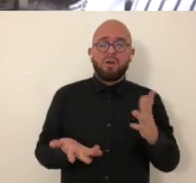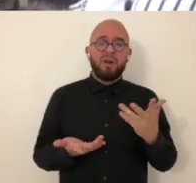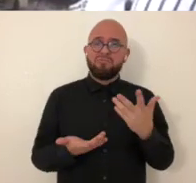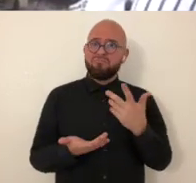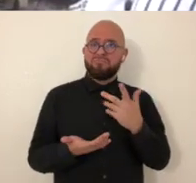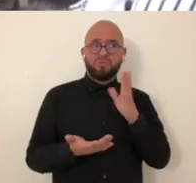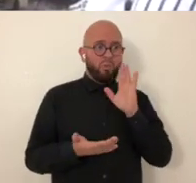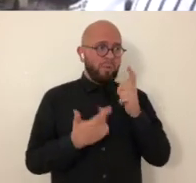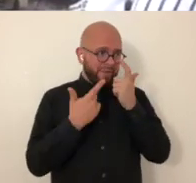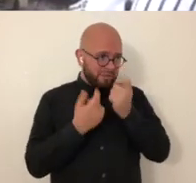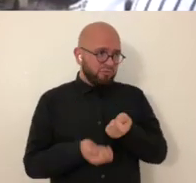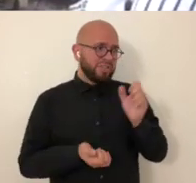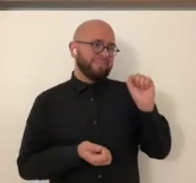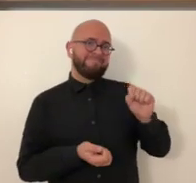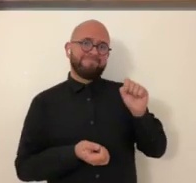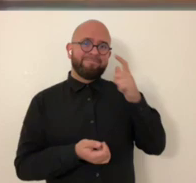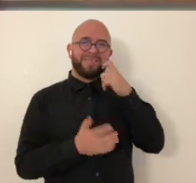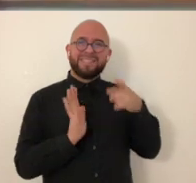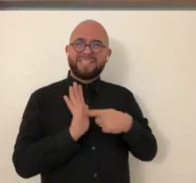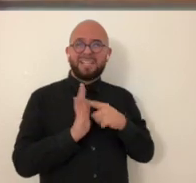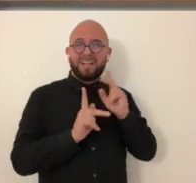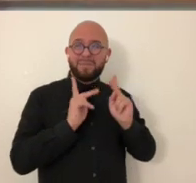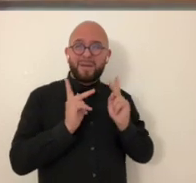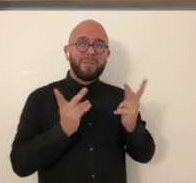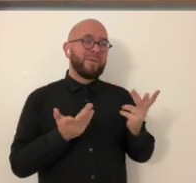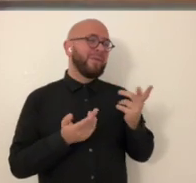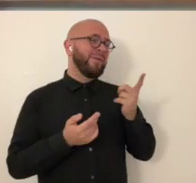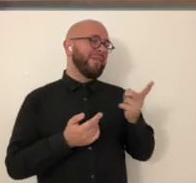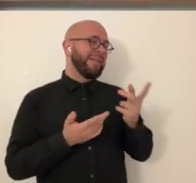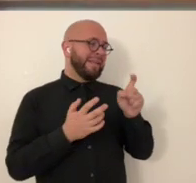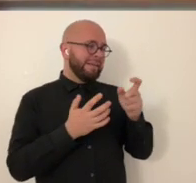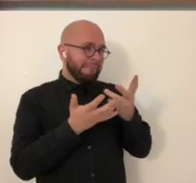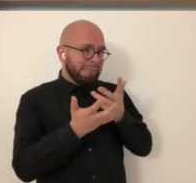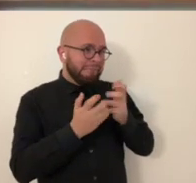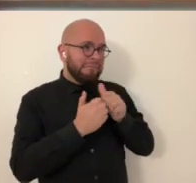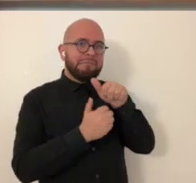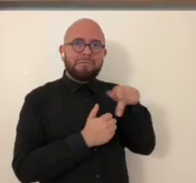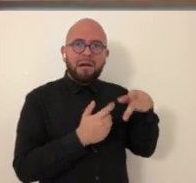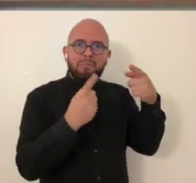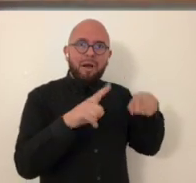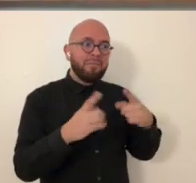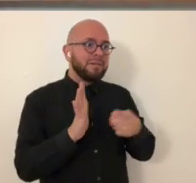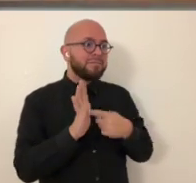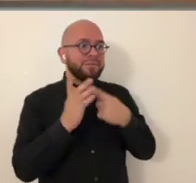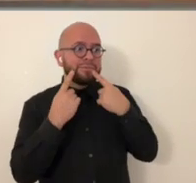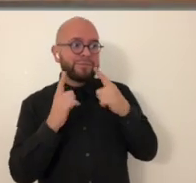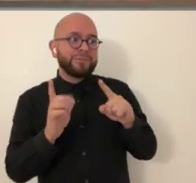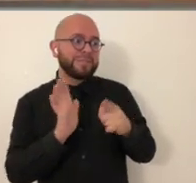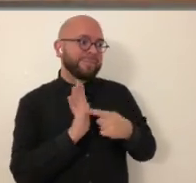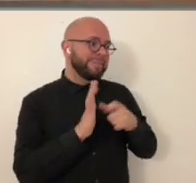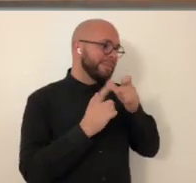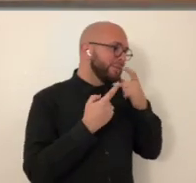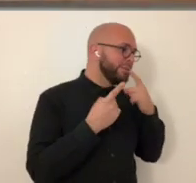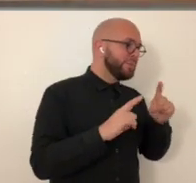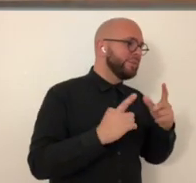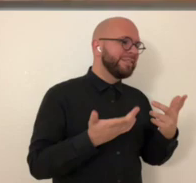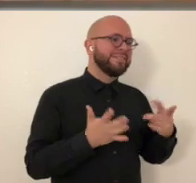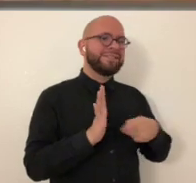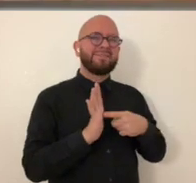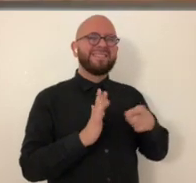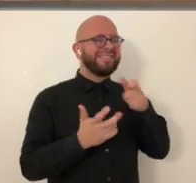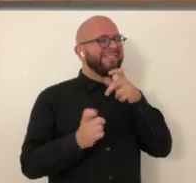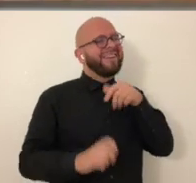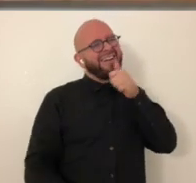accessible this new format is i think it will be great it'll be really interesting because yeah sometimes people when they're having to interact with an app